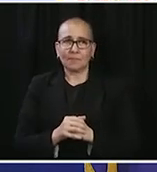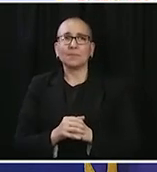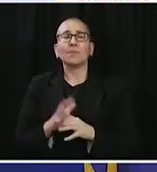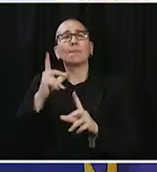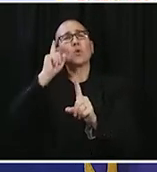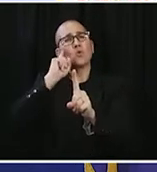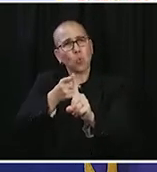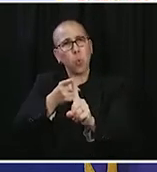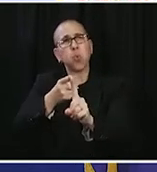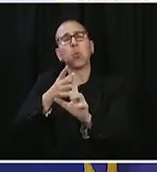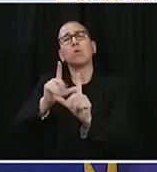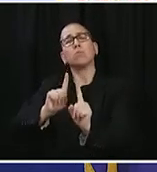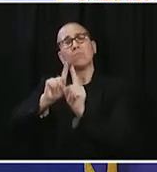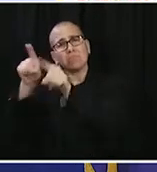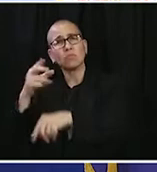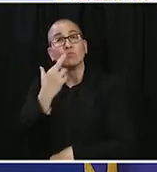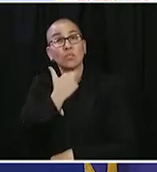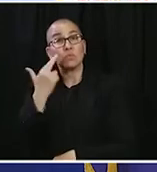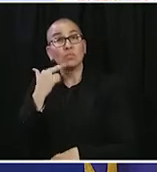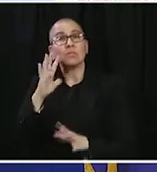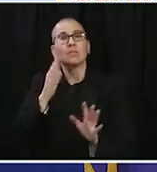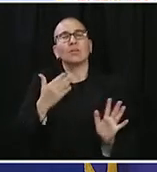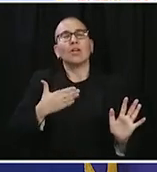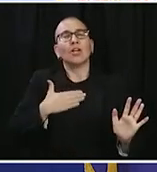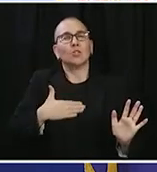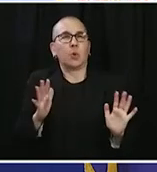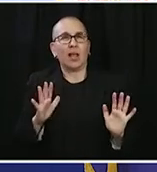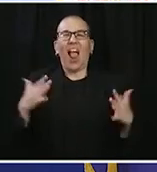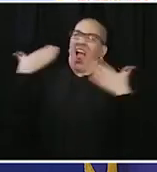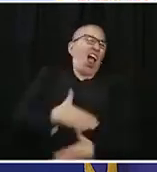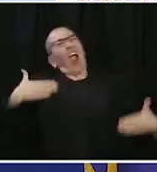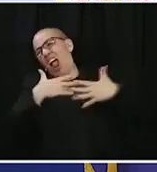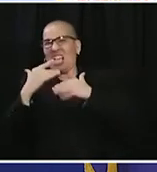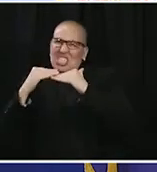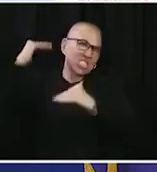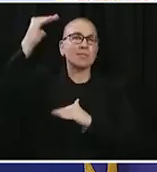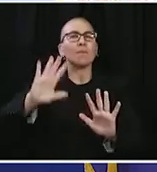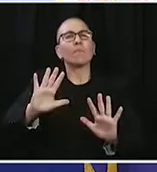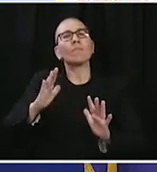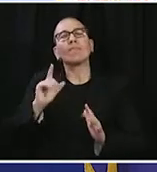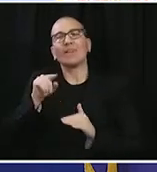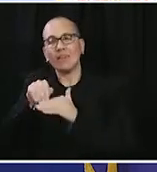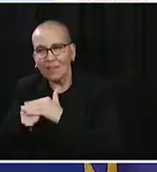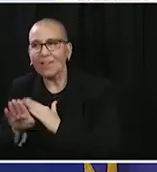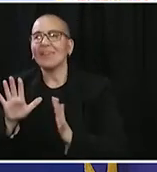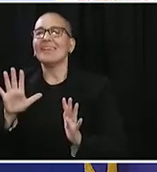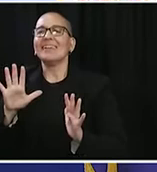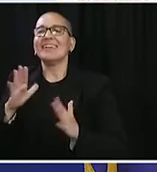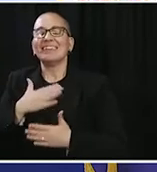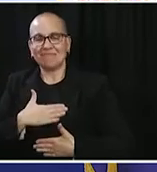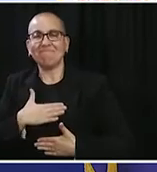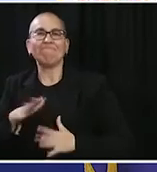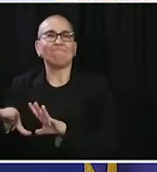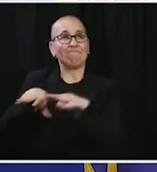Steve will talk about some of the specifics around that. So it's a local brewery. or juicy lucy or a walleye dinner. Minnesotans are going to be able to get back out there, try and